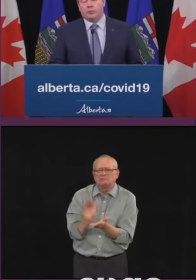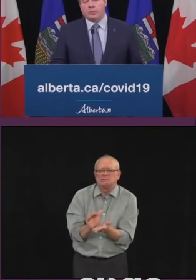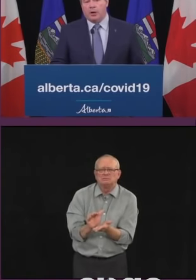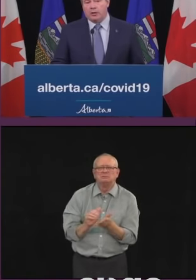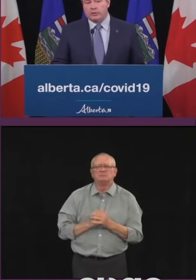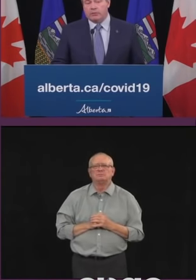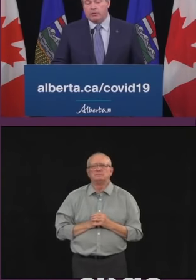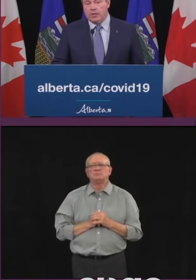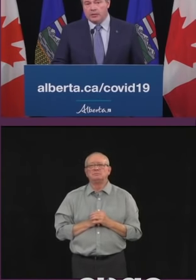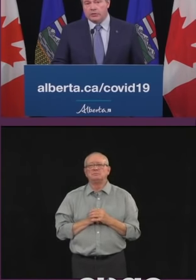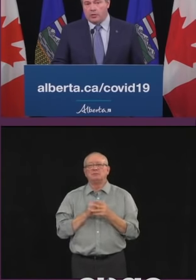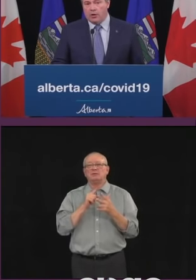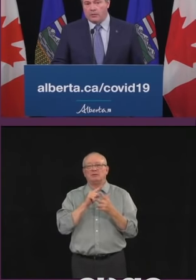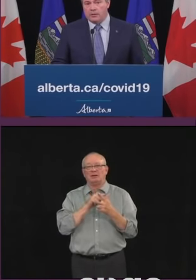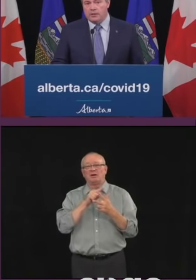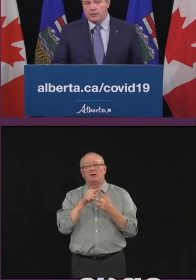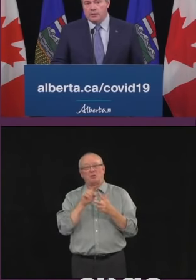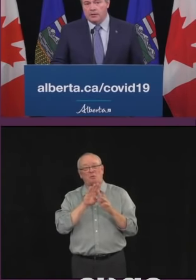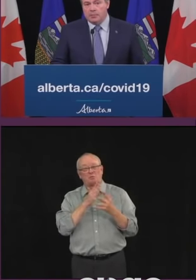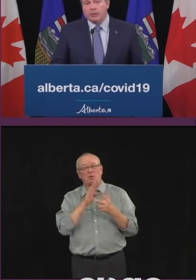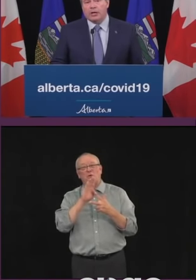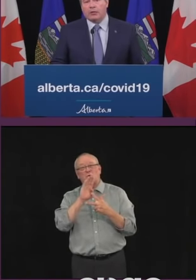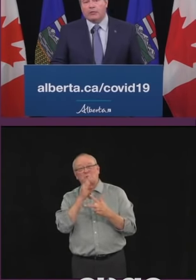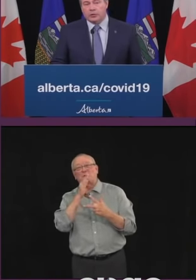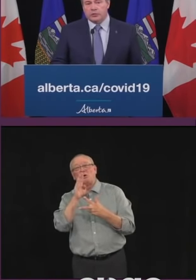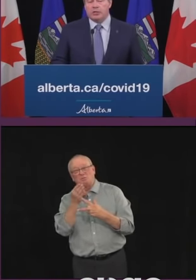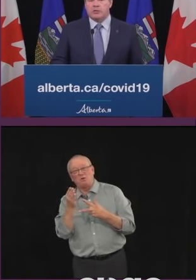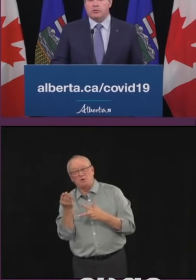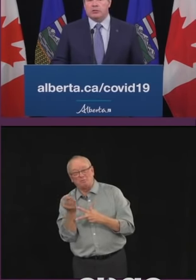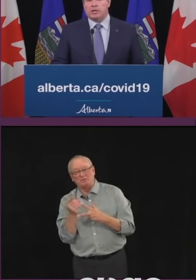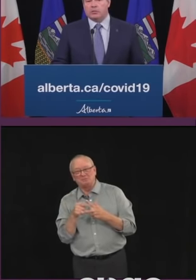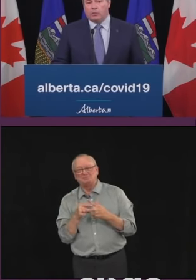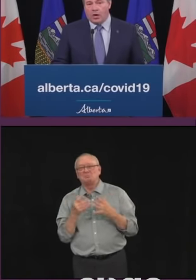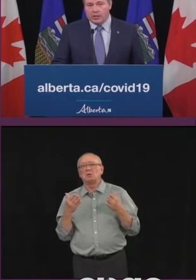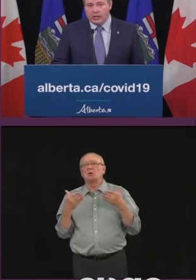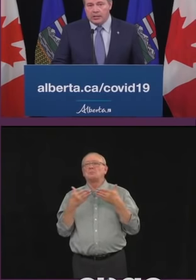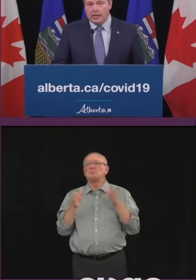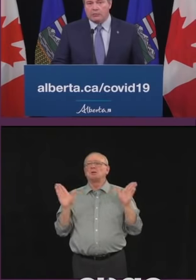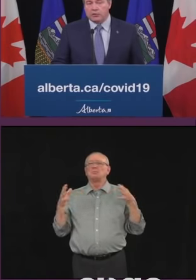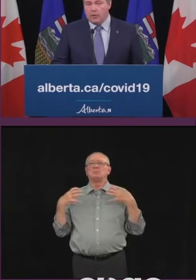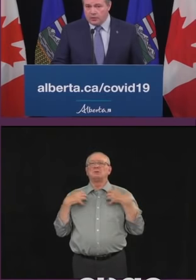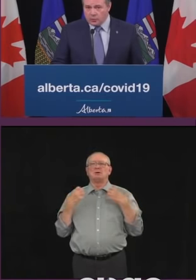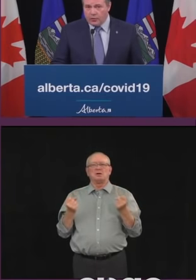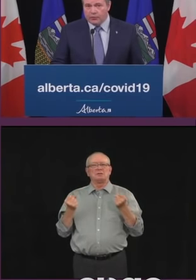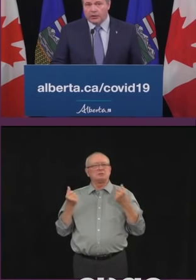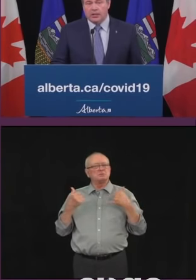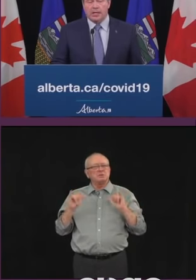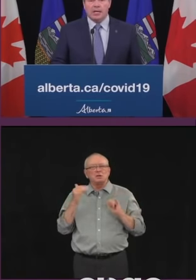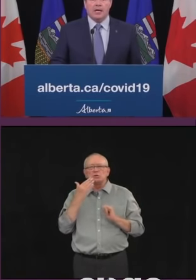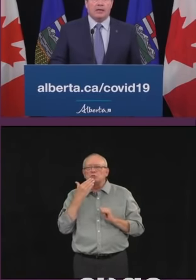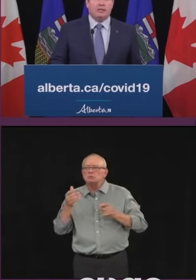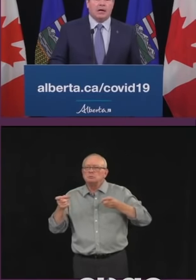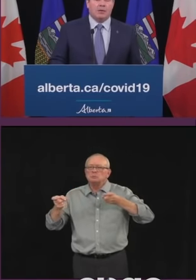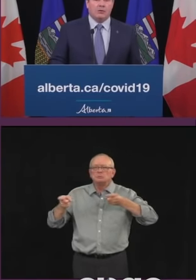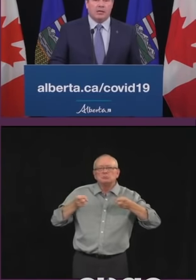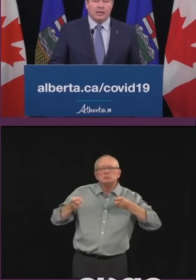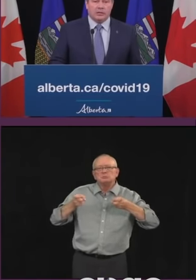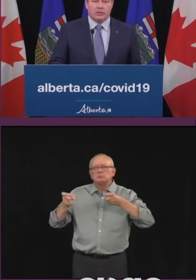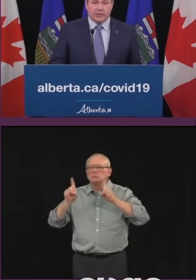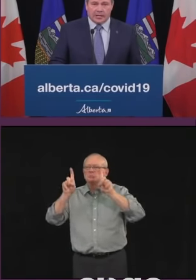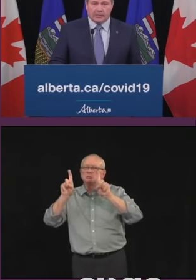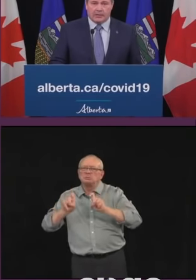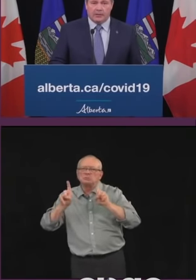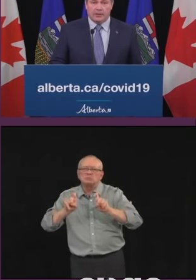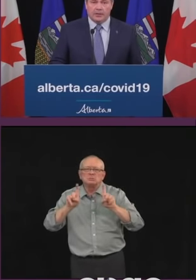public health response remains strong. Public health officials continue to test broadly and respond swiftly anytime a new